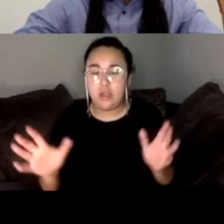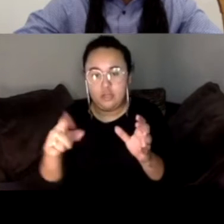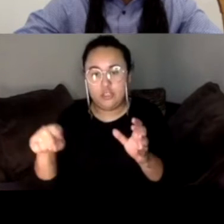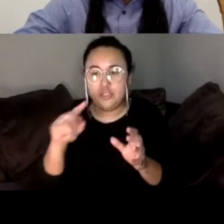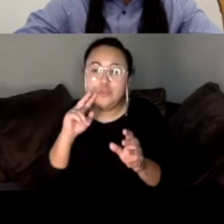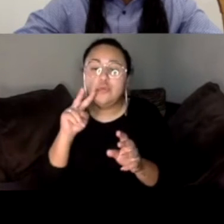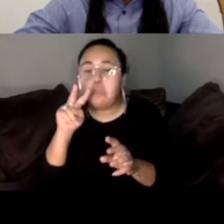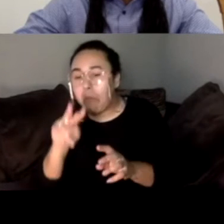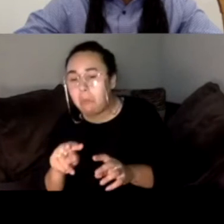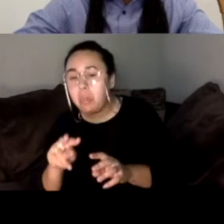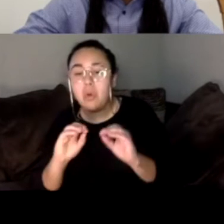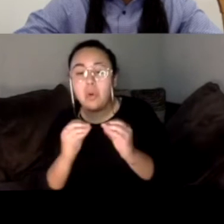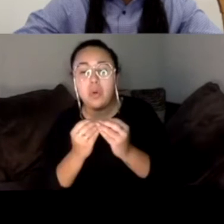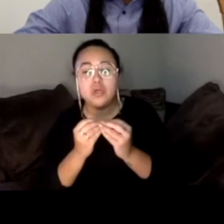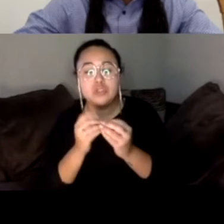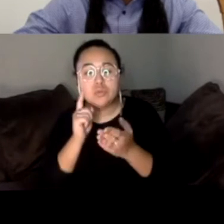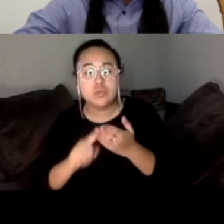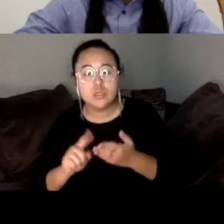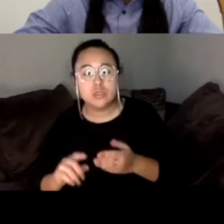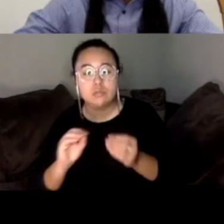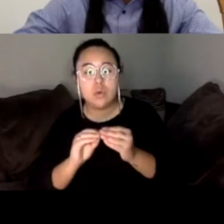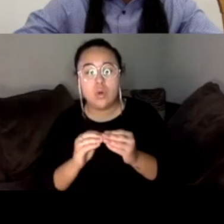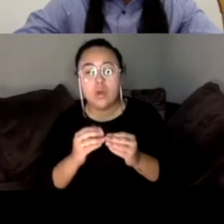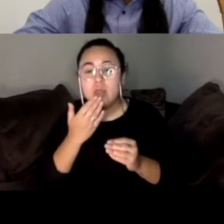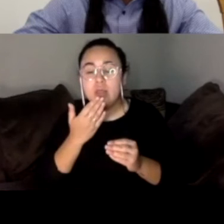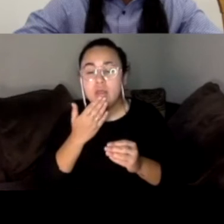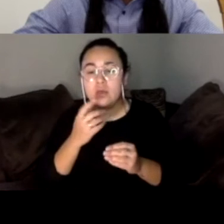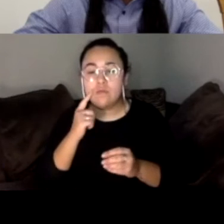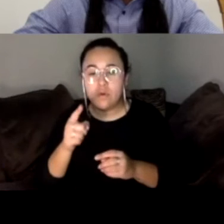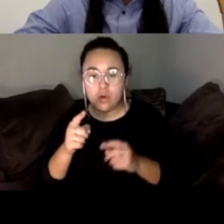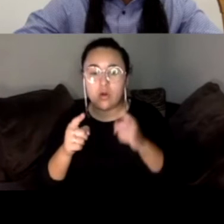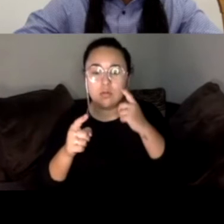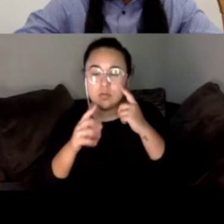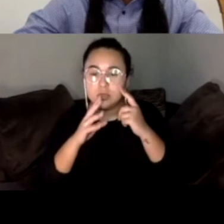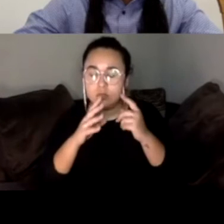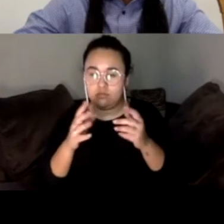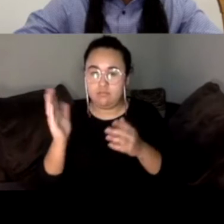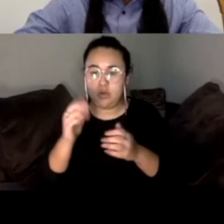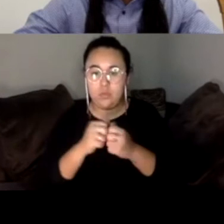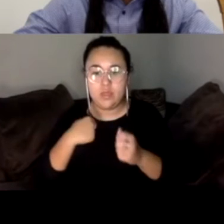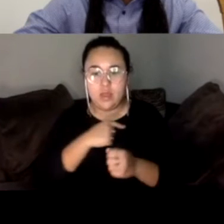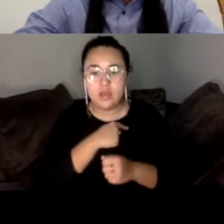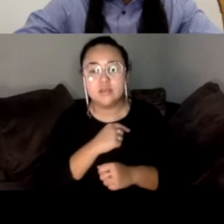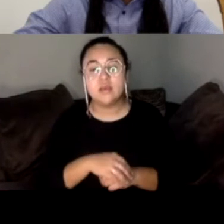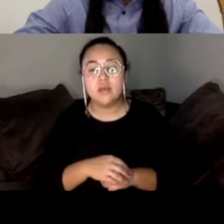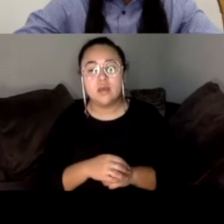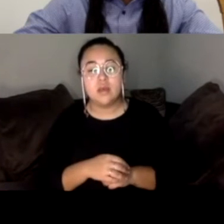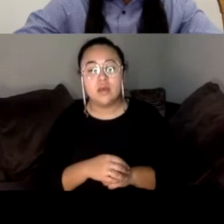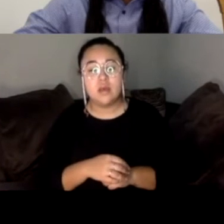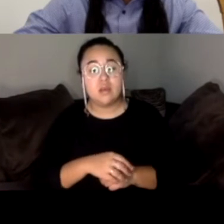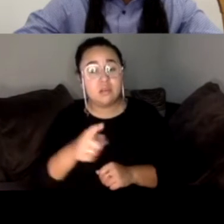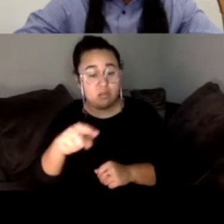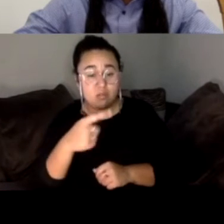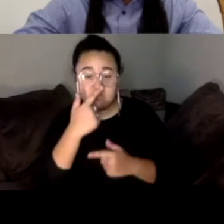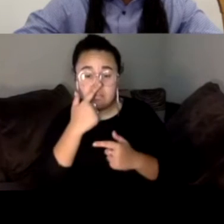Lisa, thank you for chatting in Alliance San Diego, um, mobilization fund. Um, if folks are interested, please do share other alternatives as